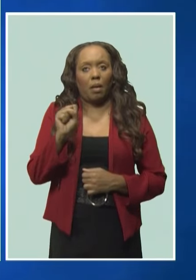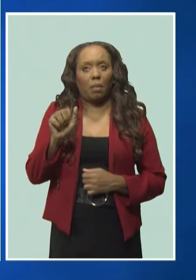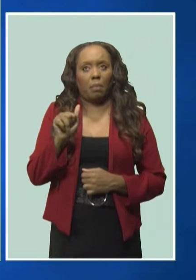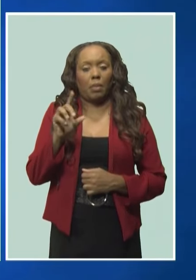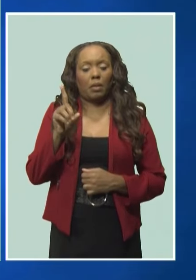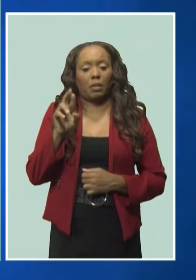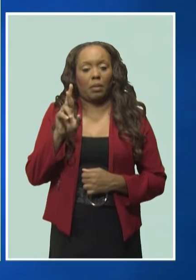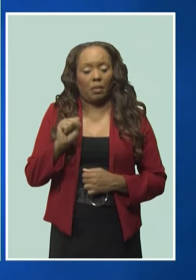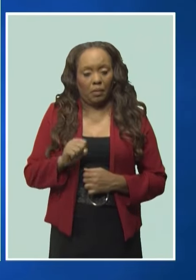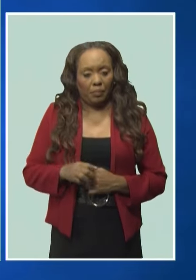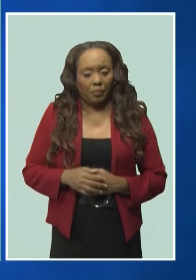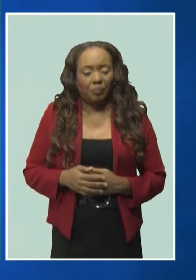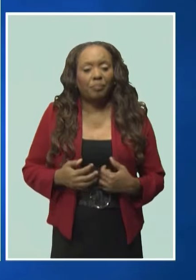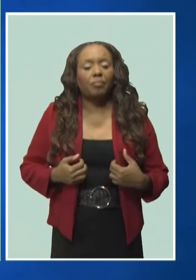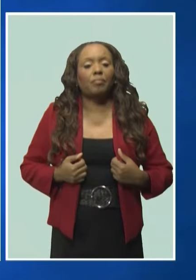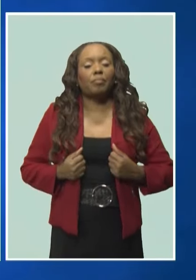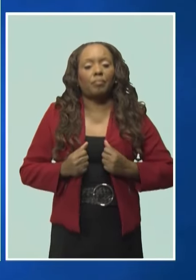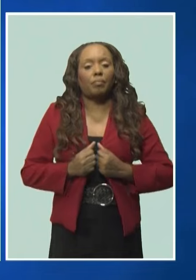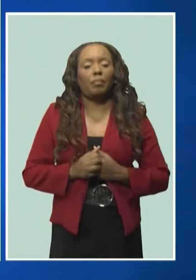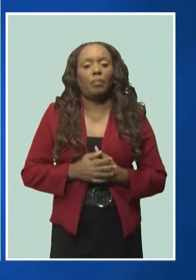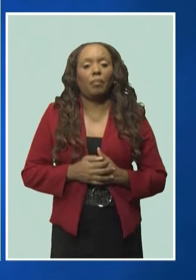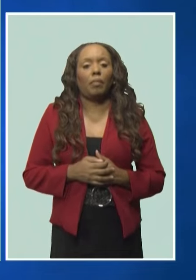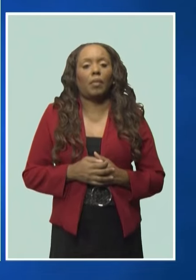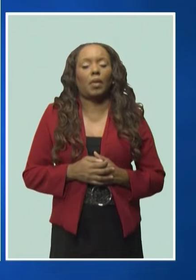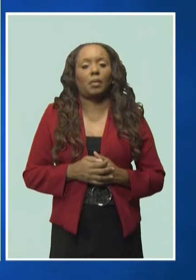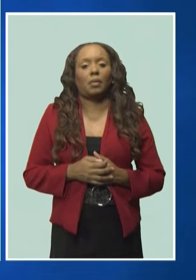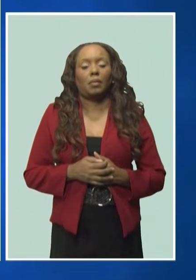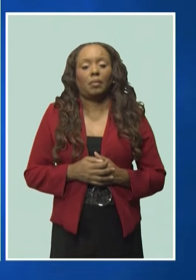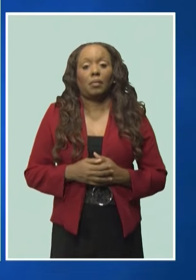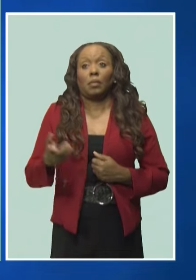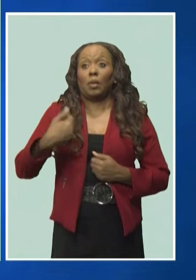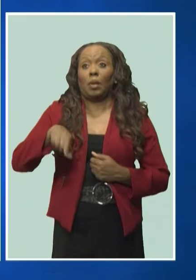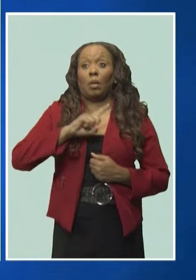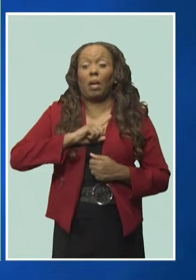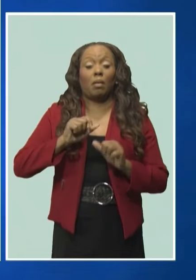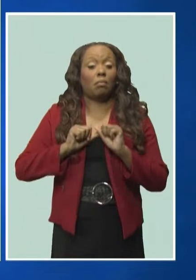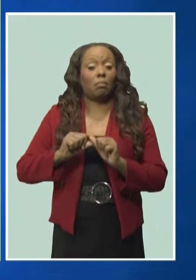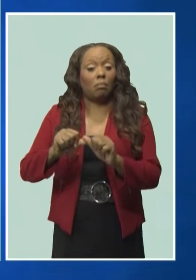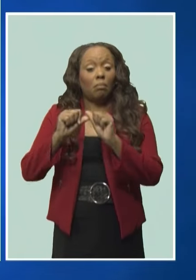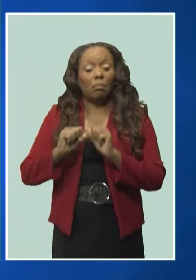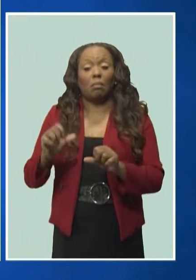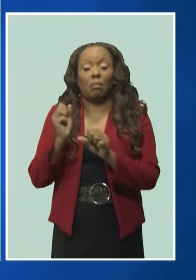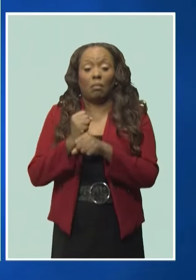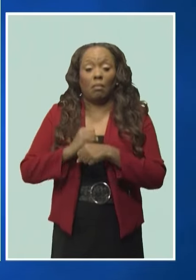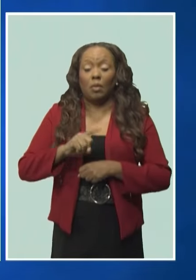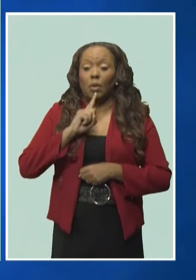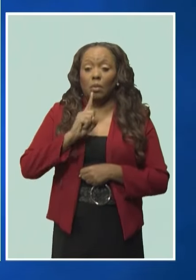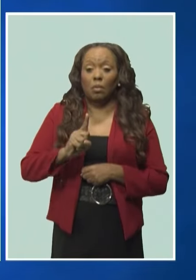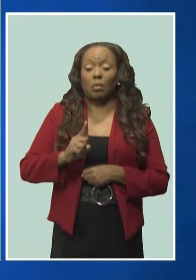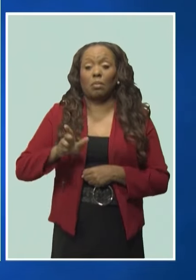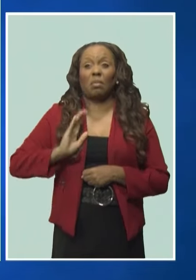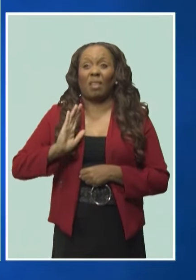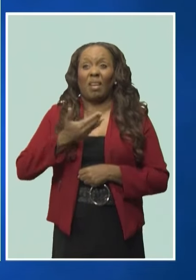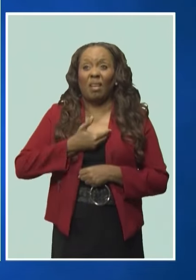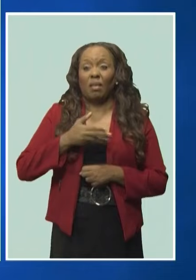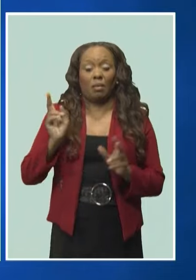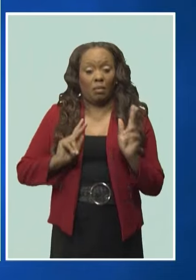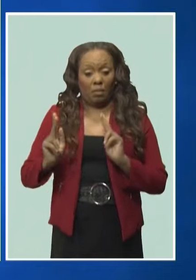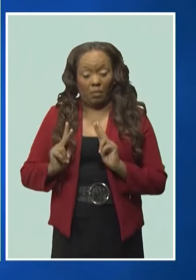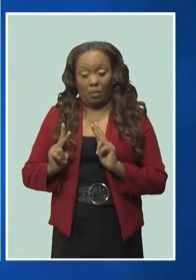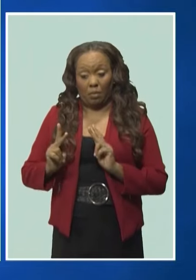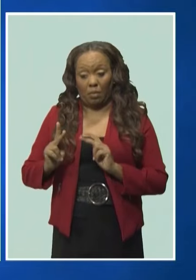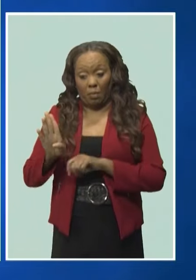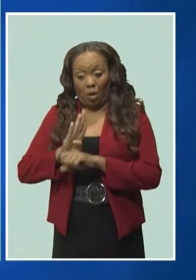And we continue to ensure that our people and your